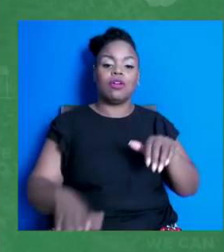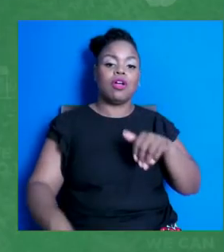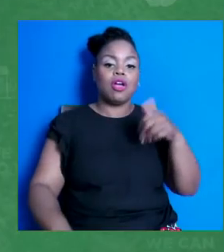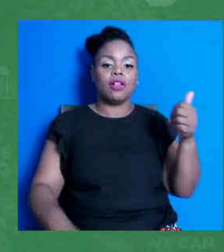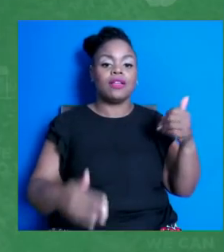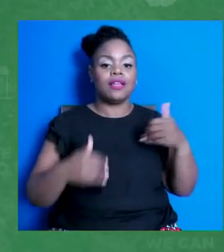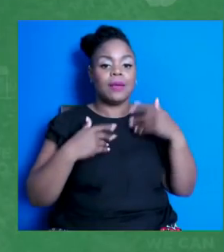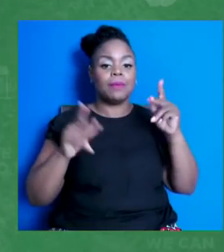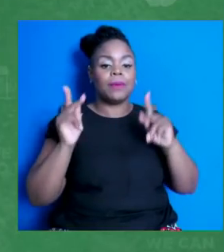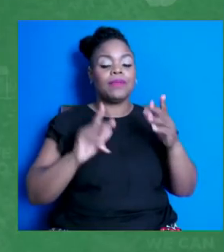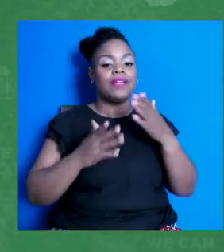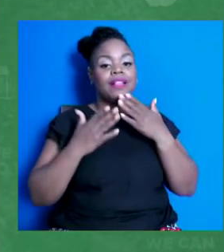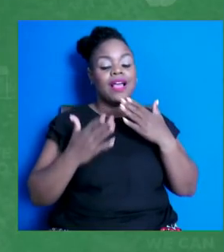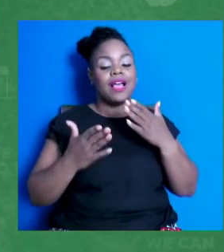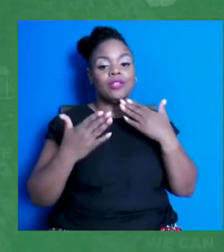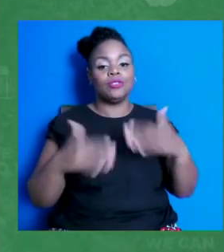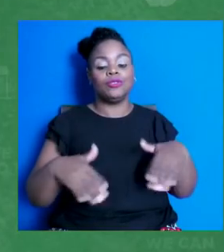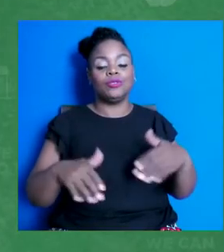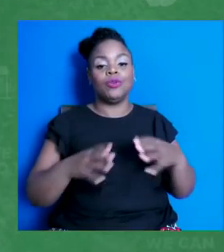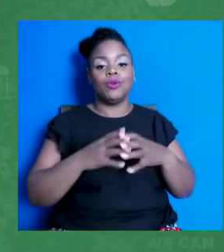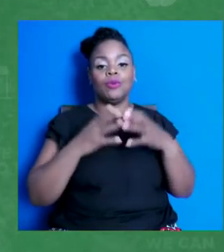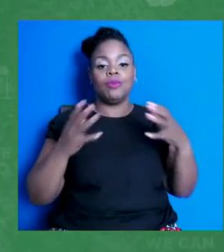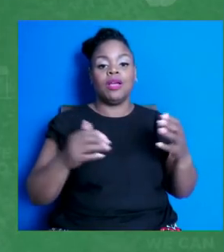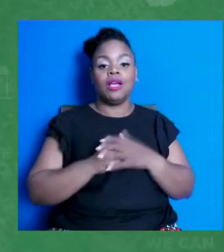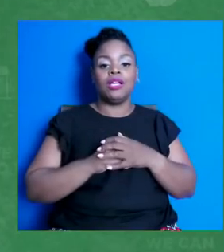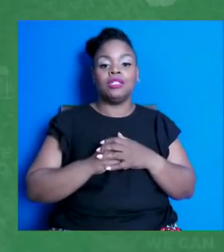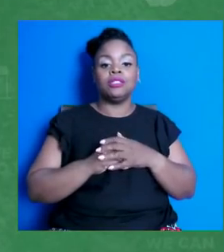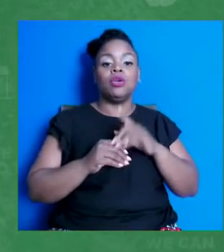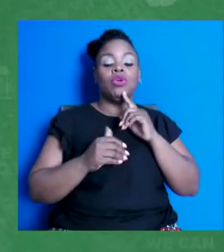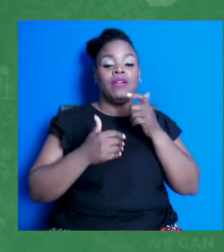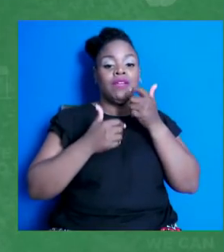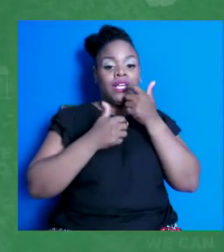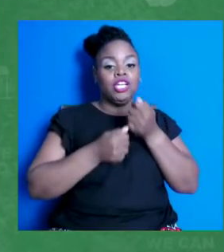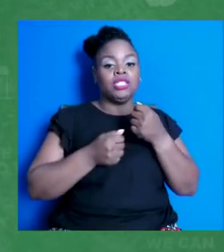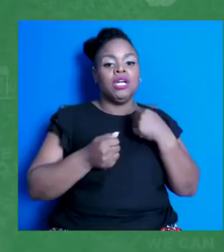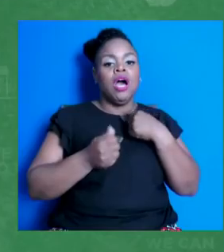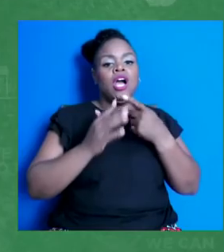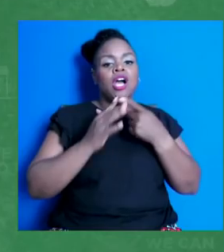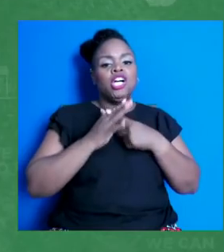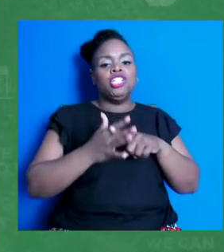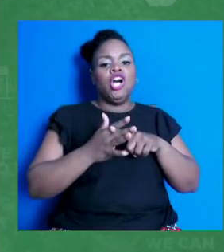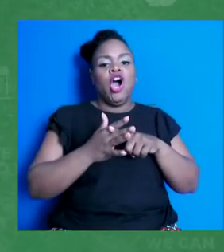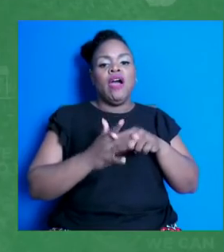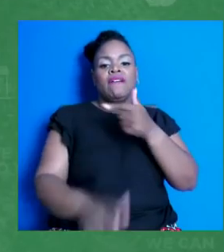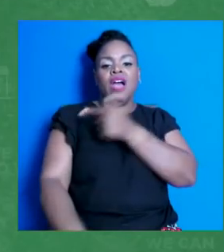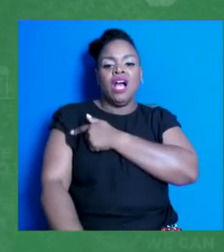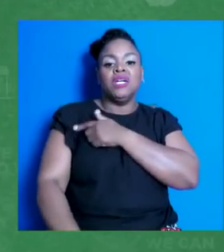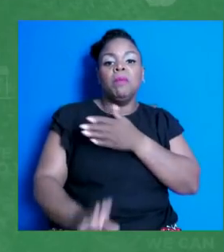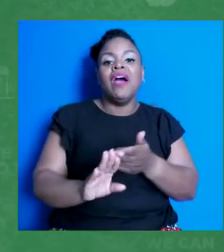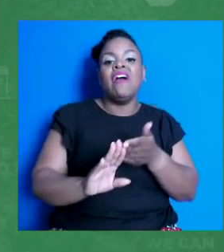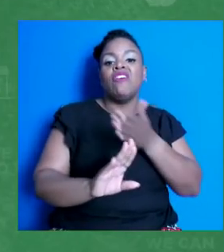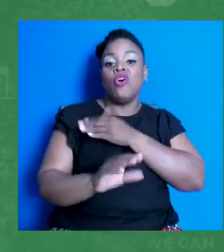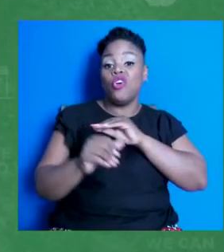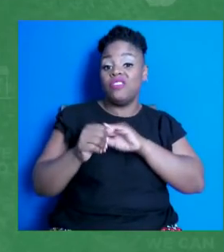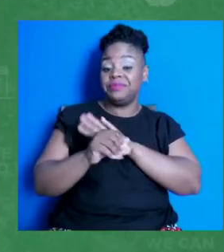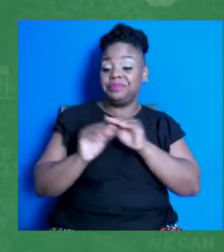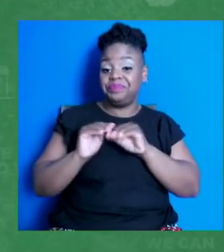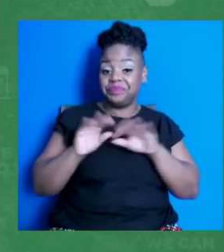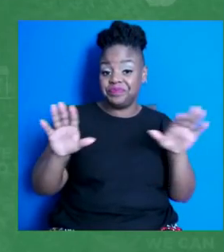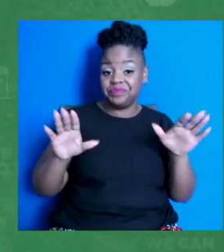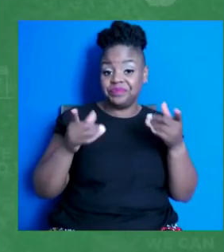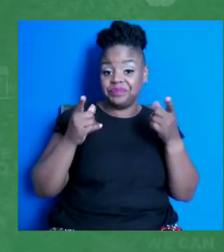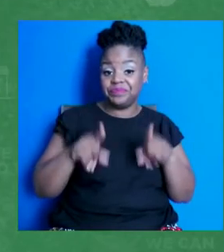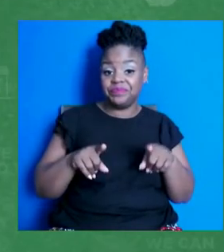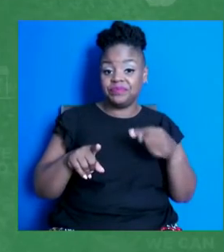But I think it's really interesting. I actually started VaxTeen before the pandemic, when I just happened to come across a post